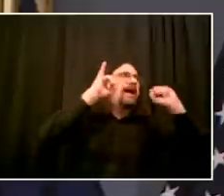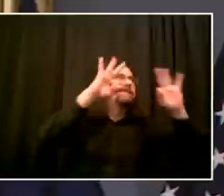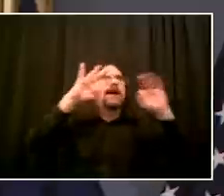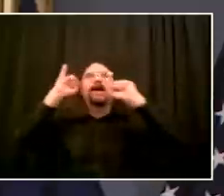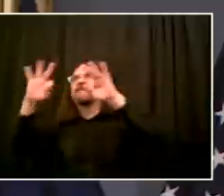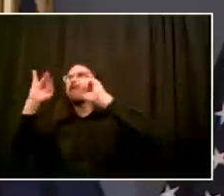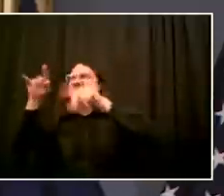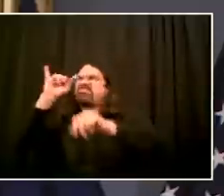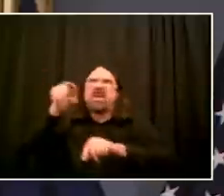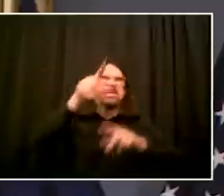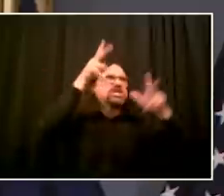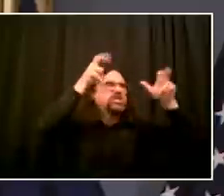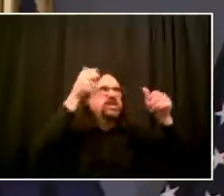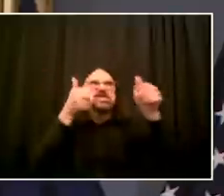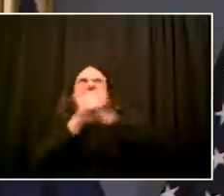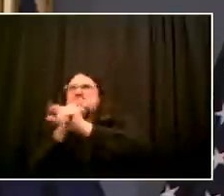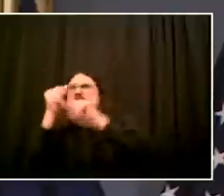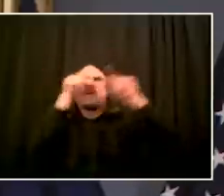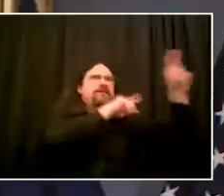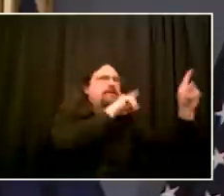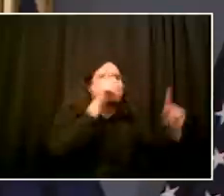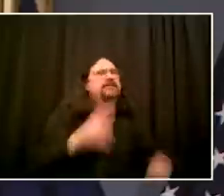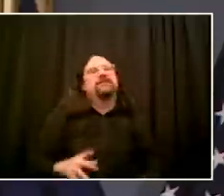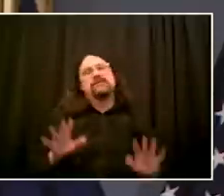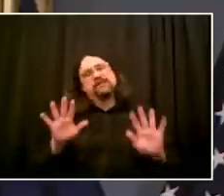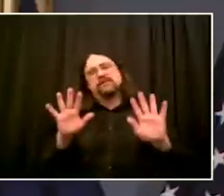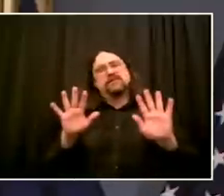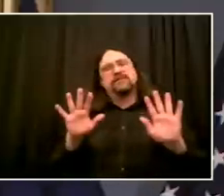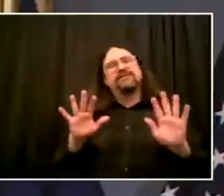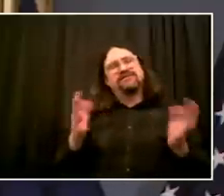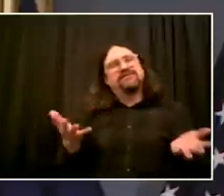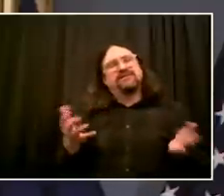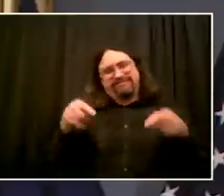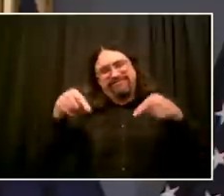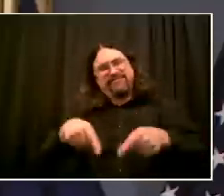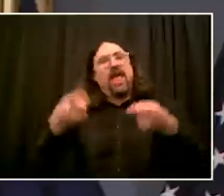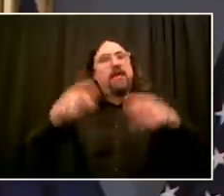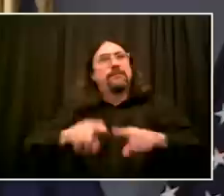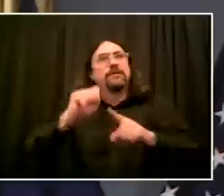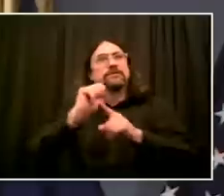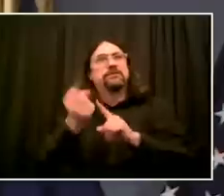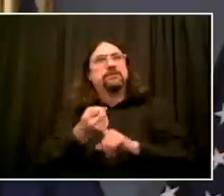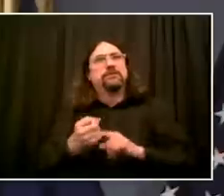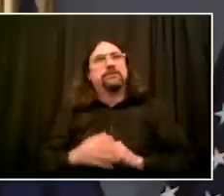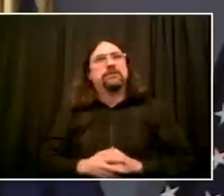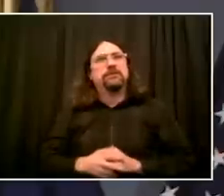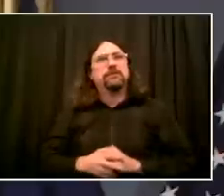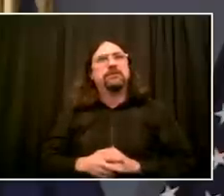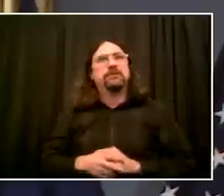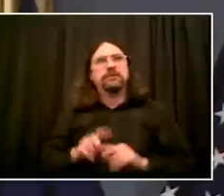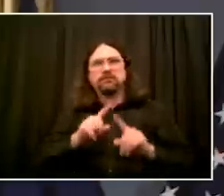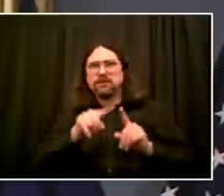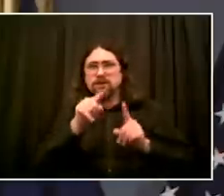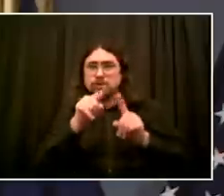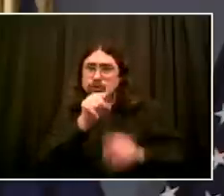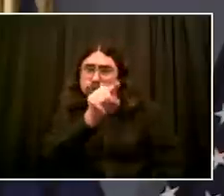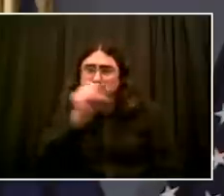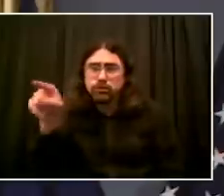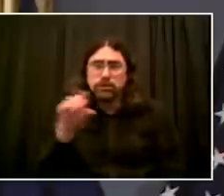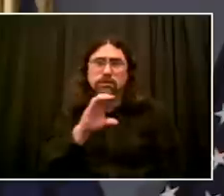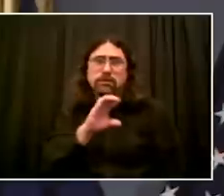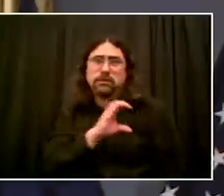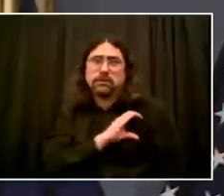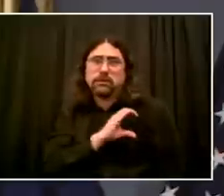incident like that or several other videos we've seen. I want to be clear as a bell. Don't want to see it. Not acceptable. Shouldn't happen.